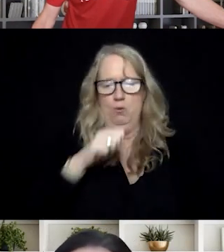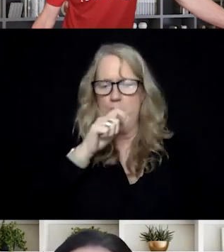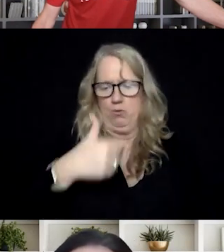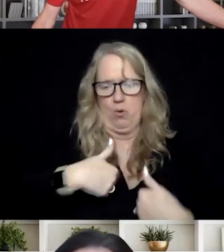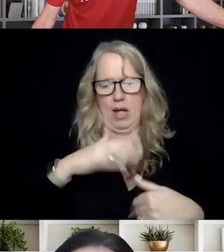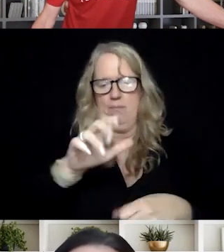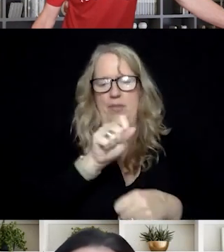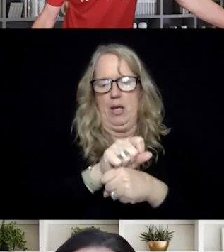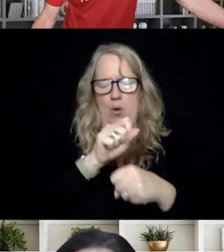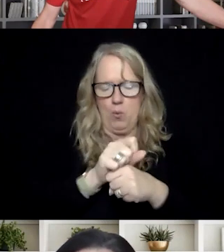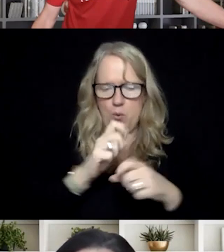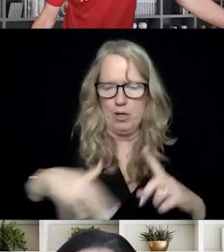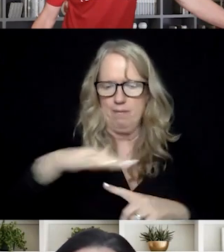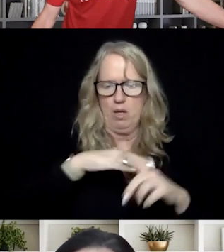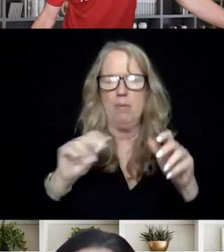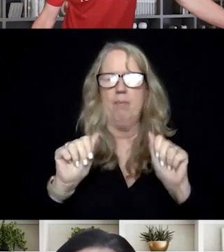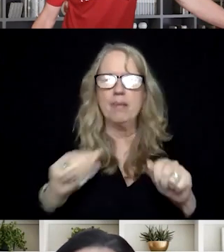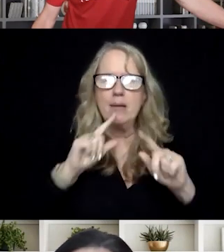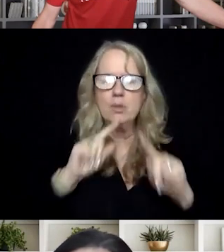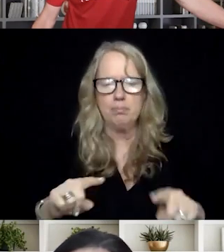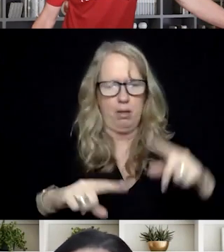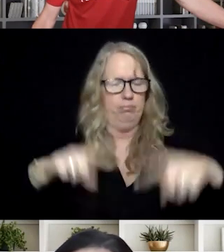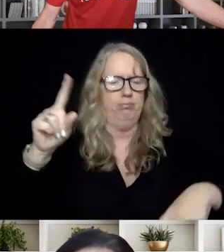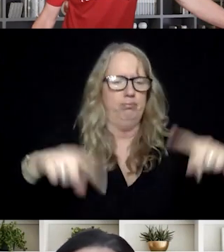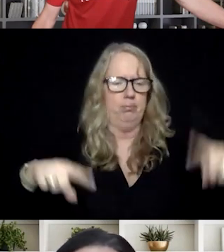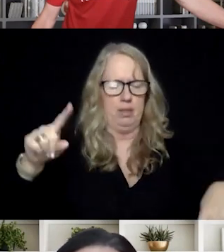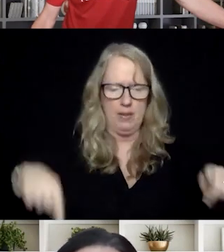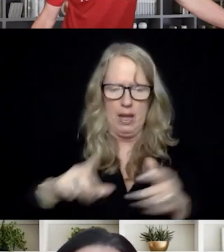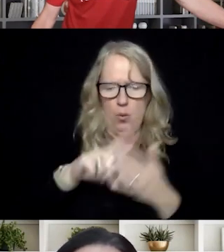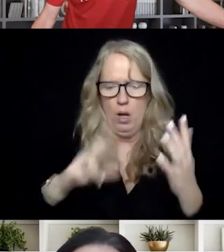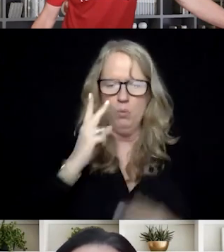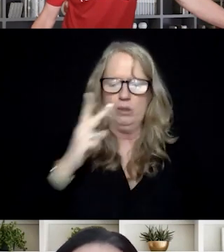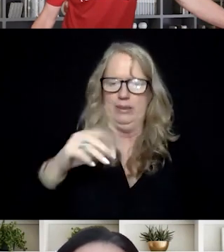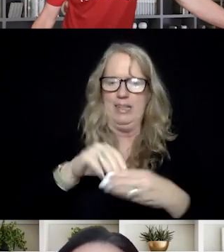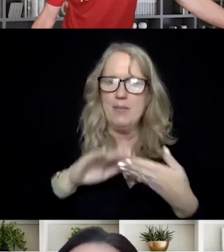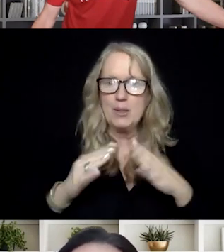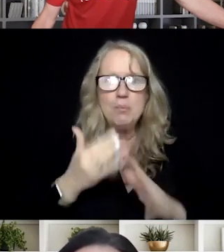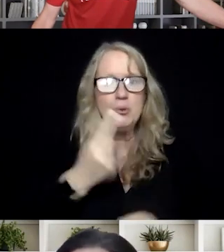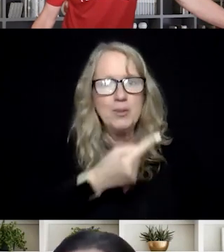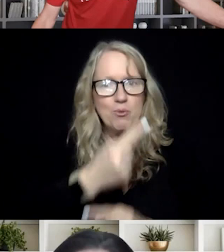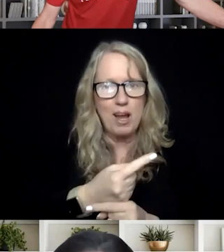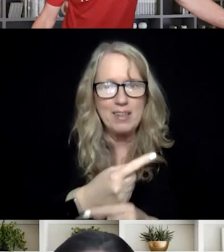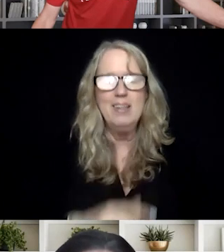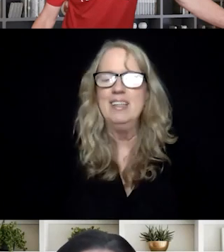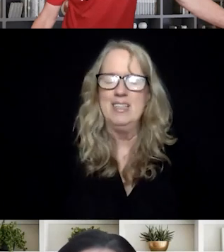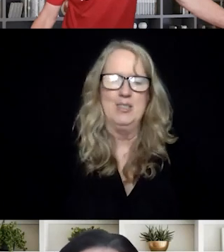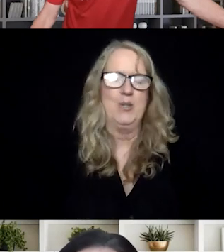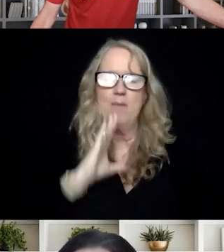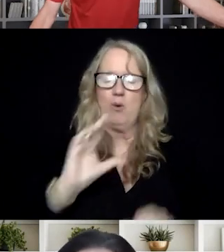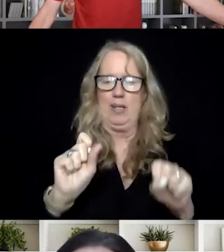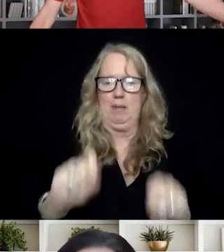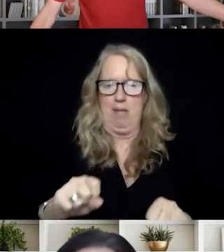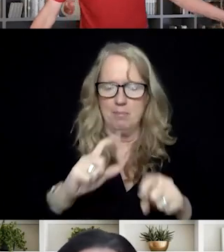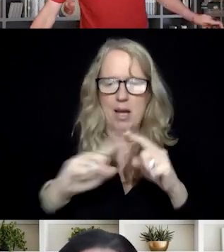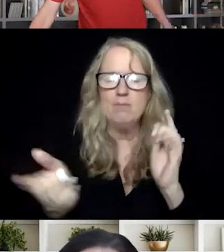workforce that we need to respond to all the behavioral health crises we're seeing in the community, right? So we don't have capacity to send